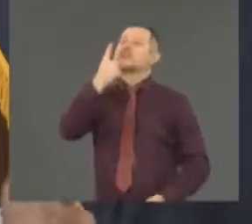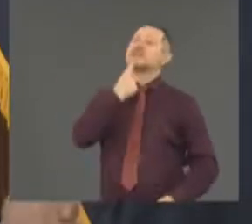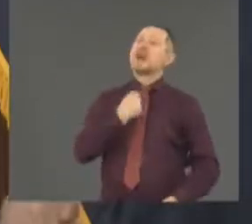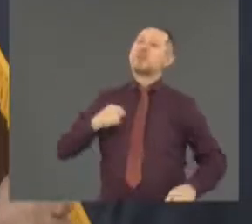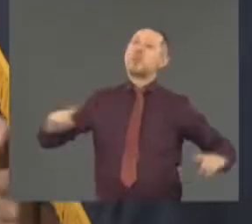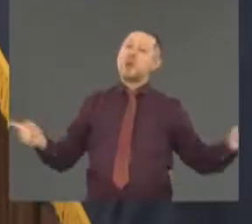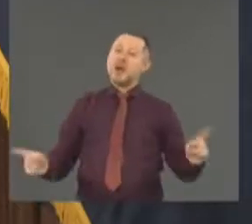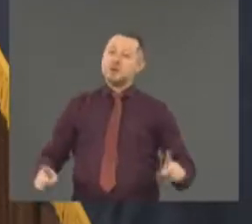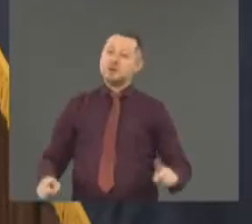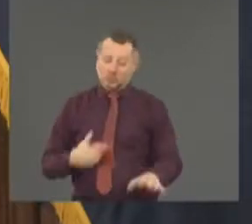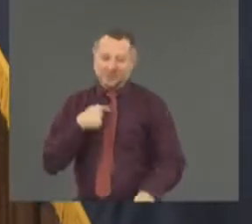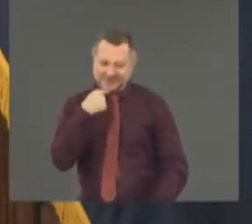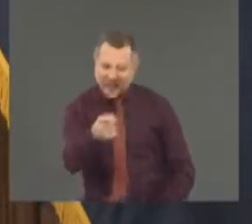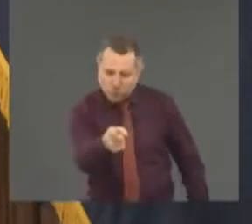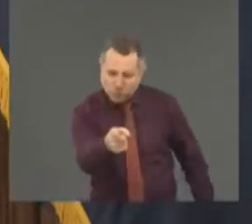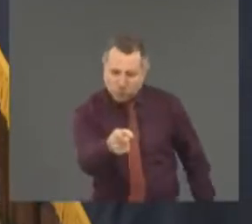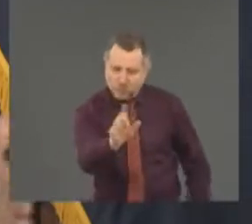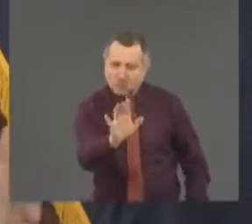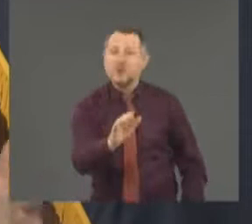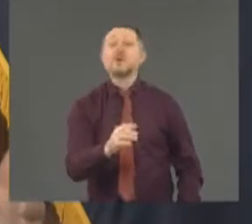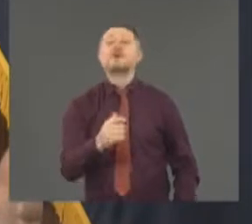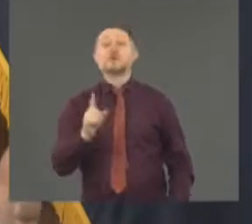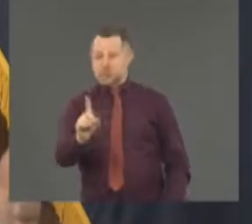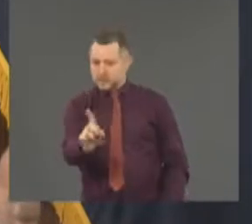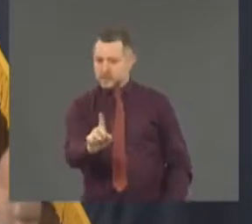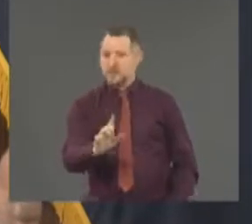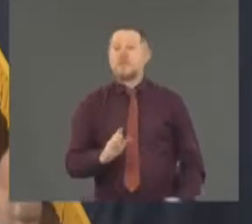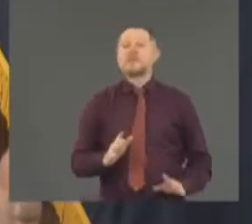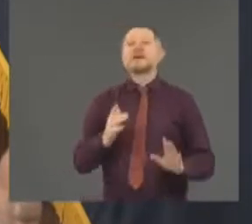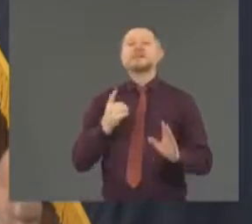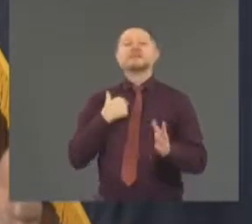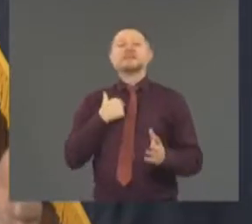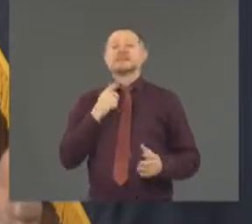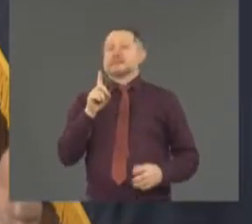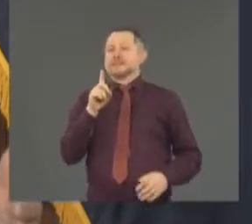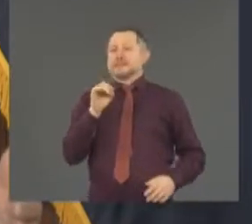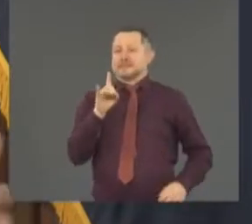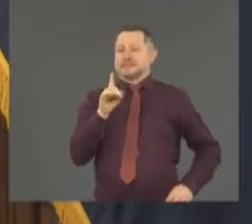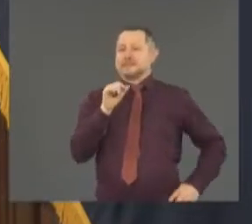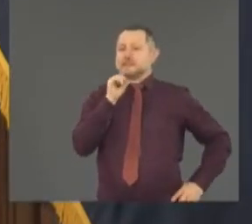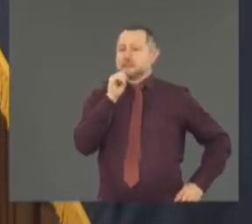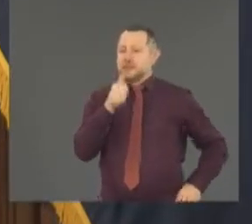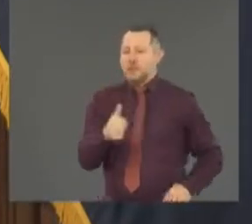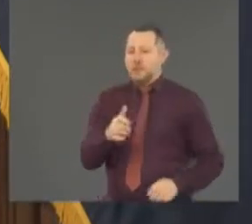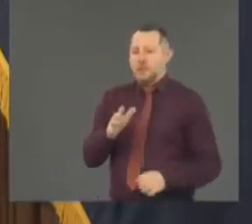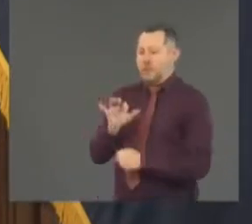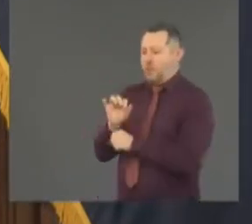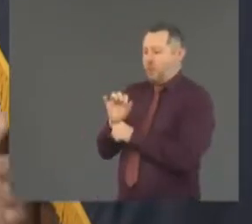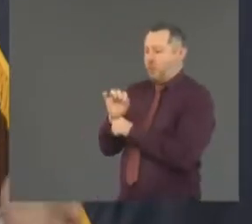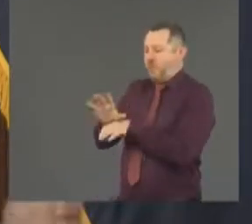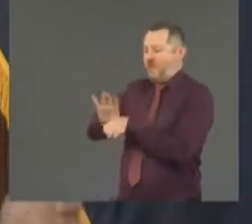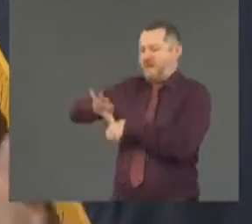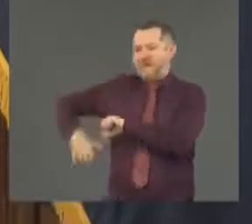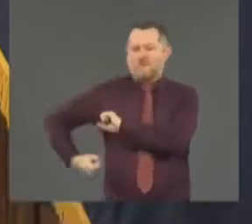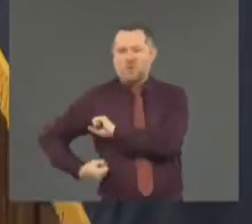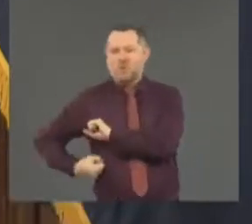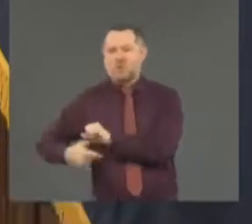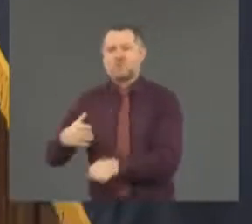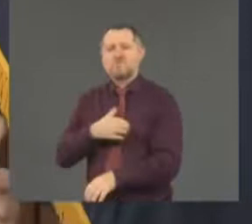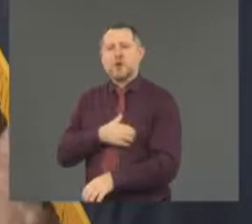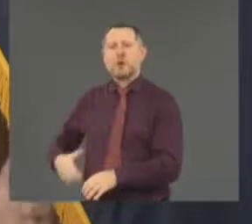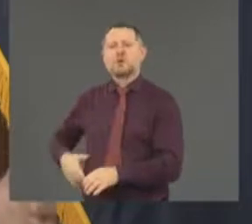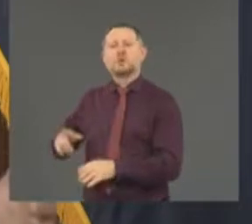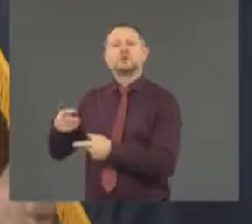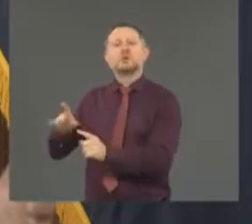overrule the mayor's decision on the school closing. The mayor had no legal